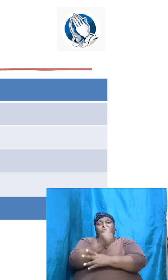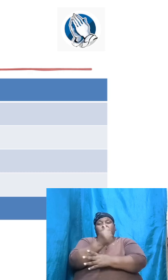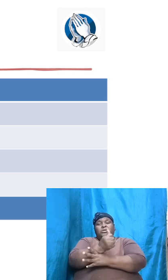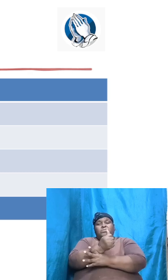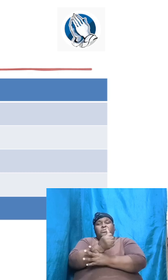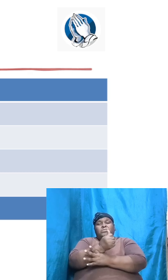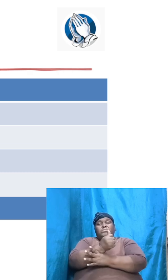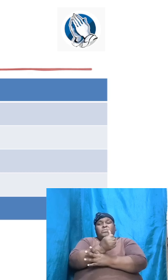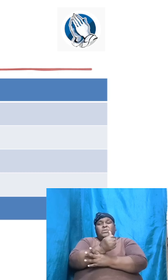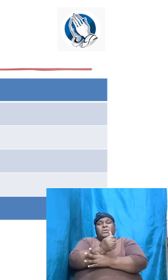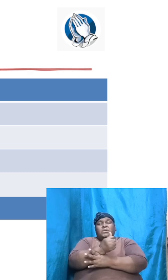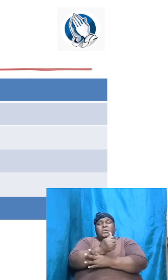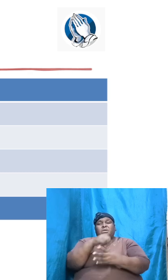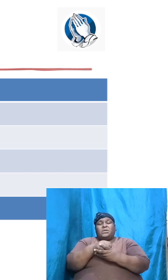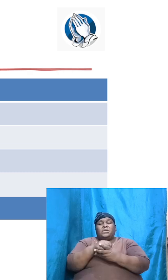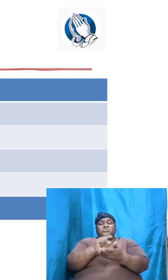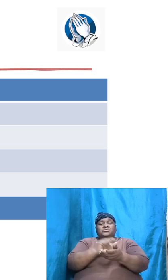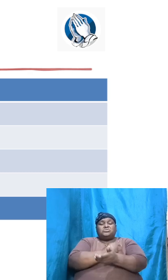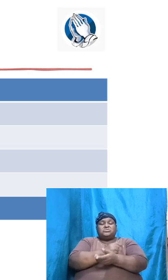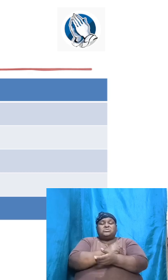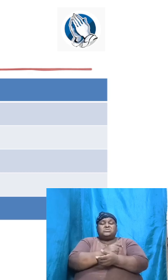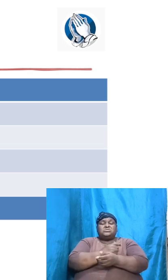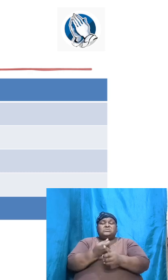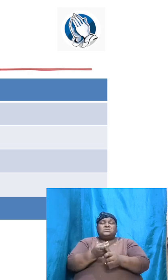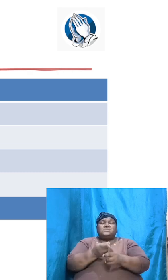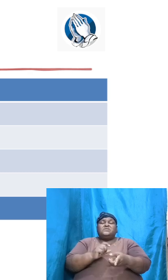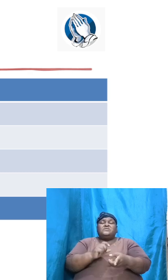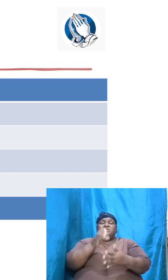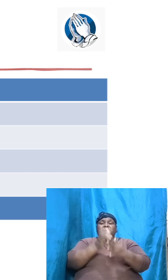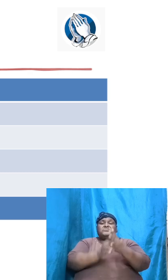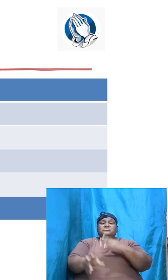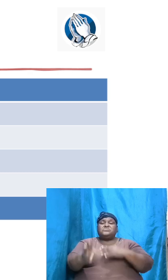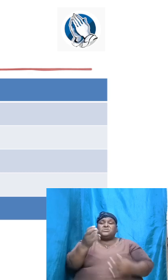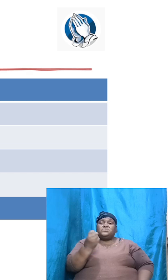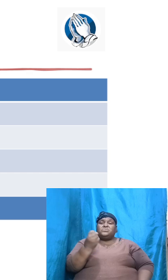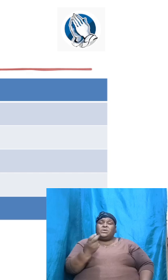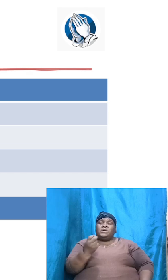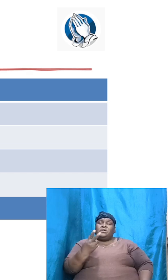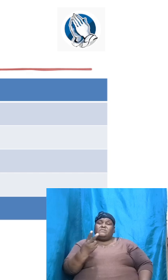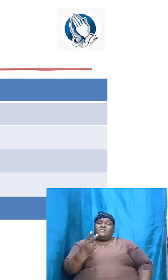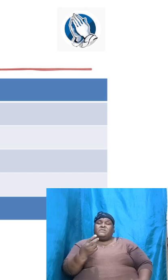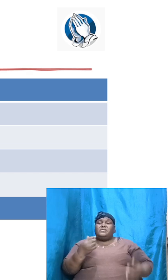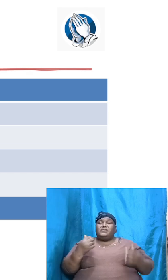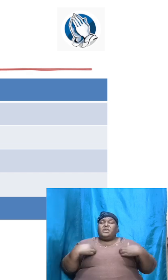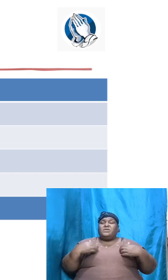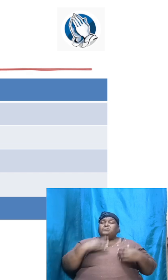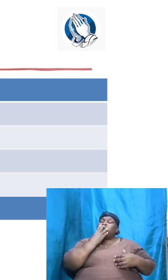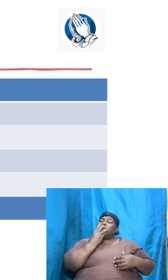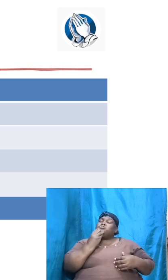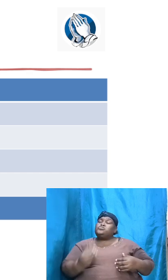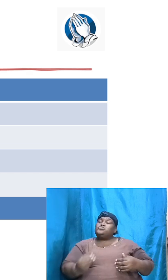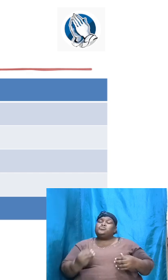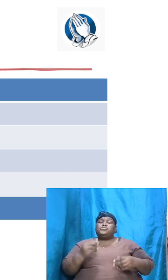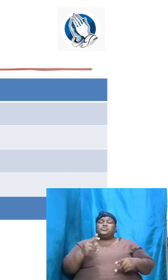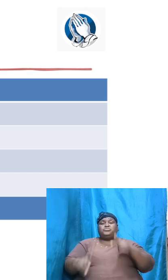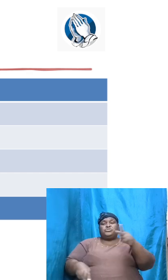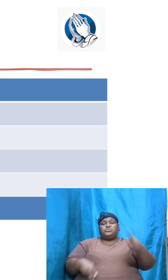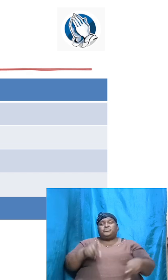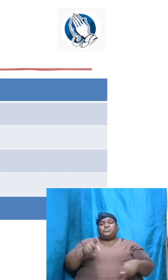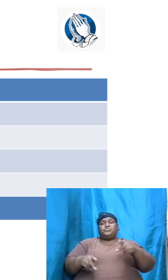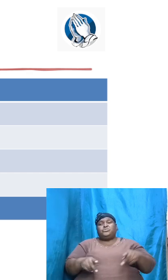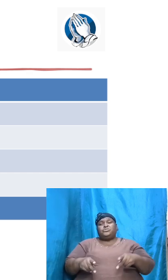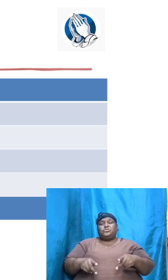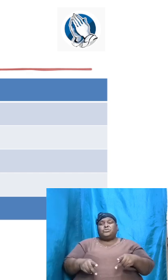in Genesis from chapter 12 going onward had to do with the Jewish people. Everything